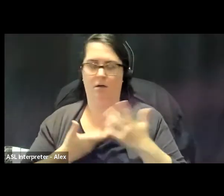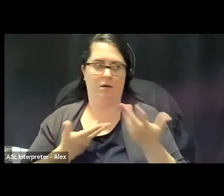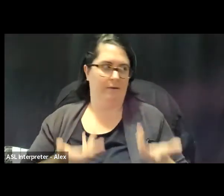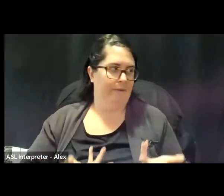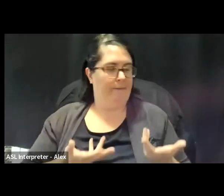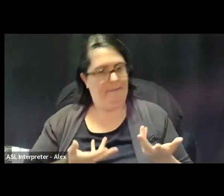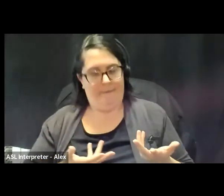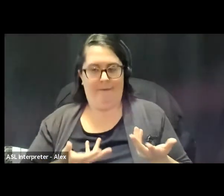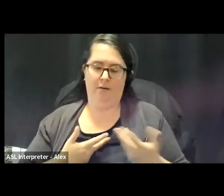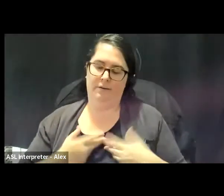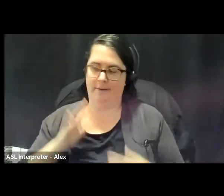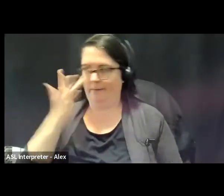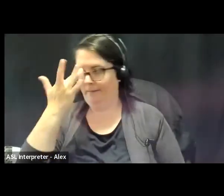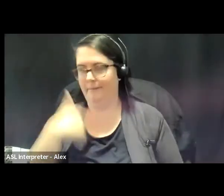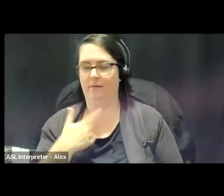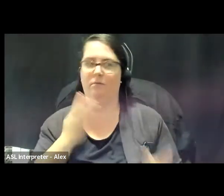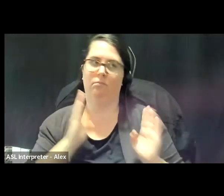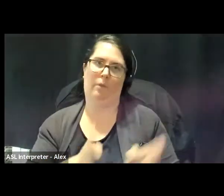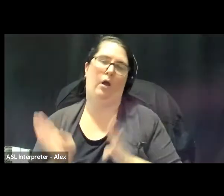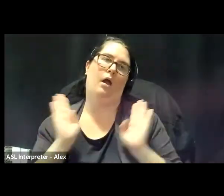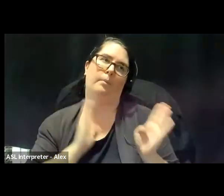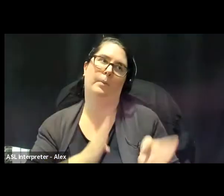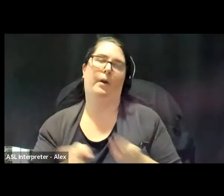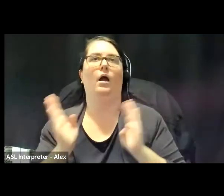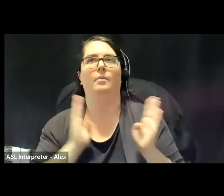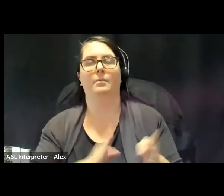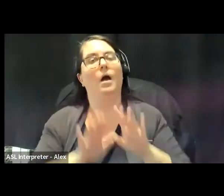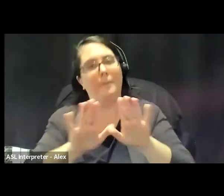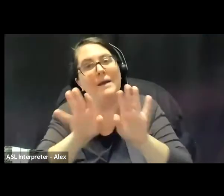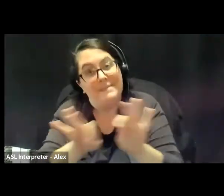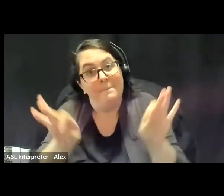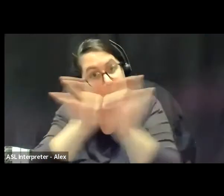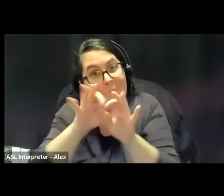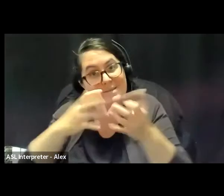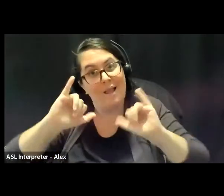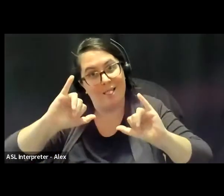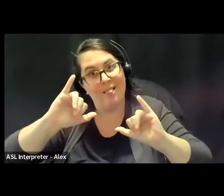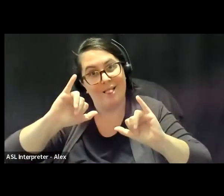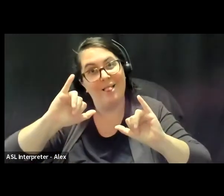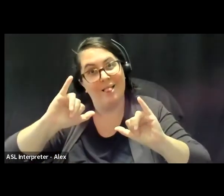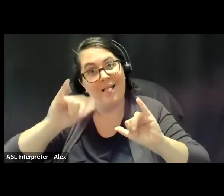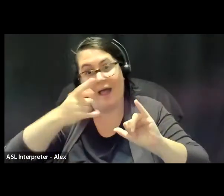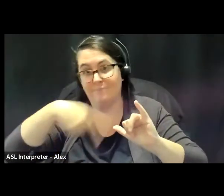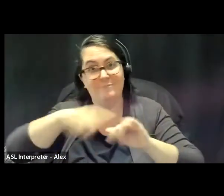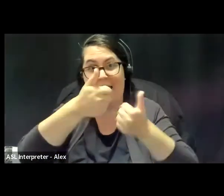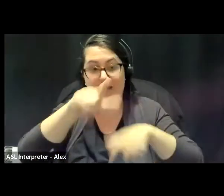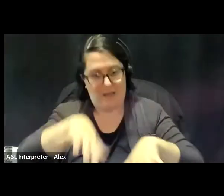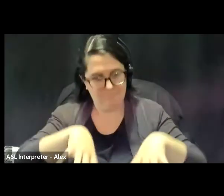grunt work of boring in-between-time movement work is something that's really important that anyone can take up,